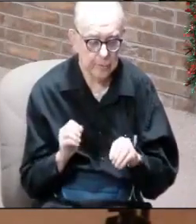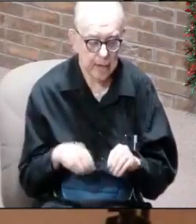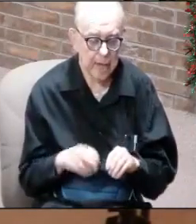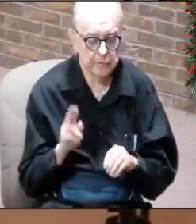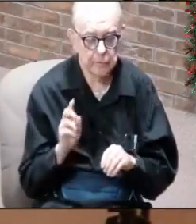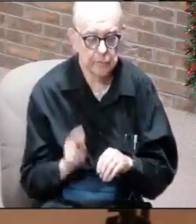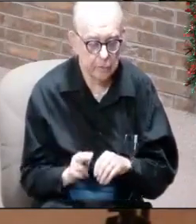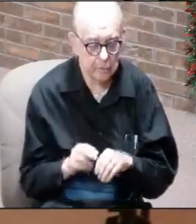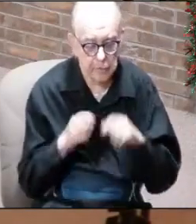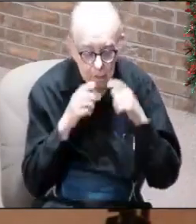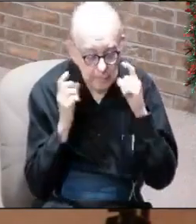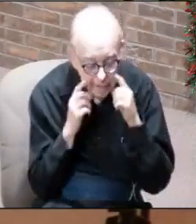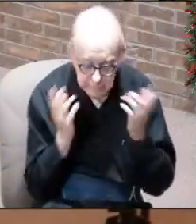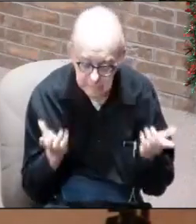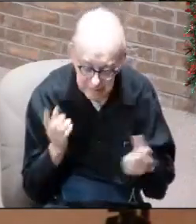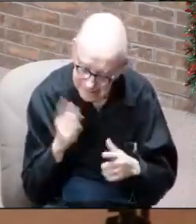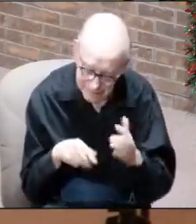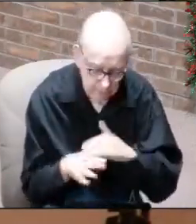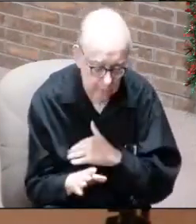Okay?